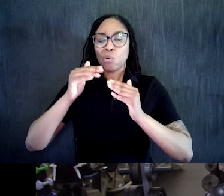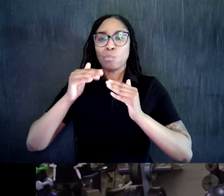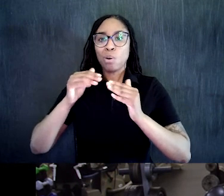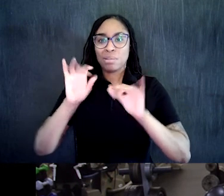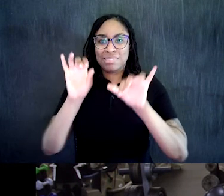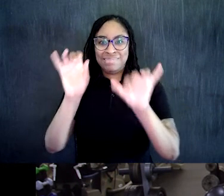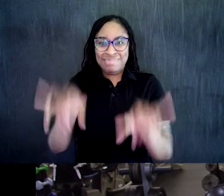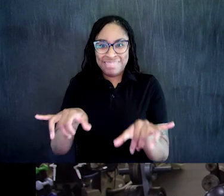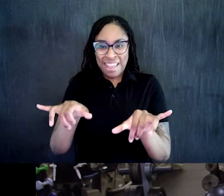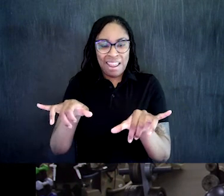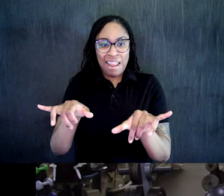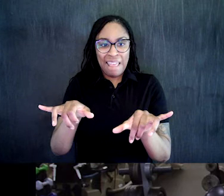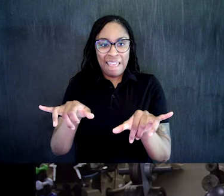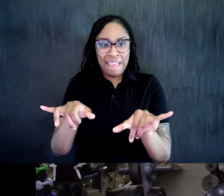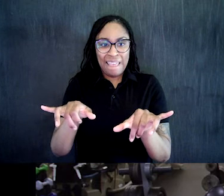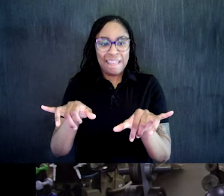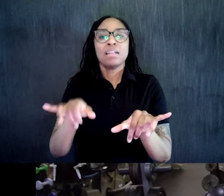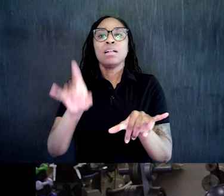Three.